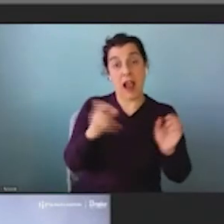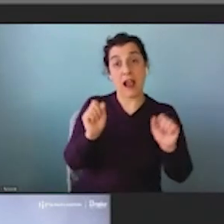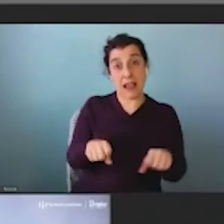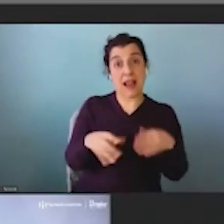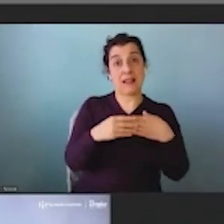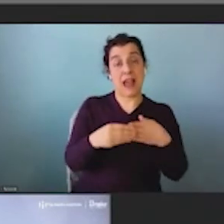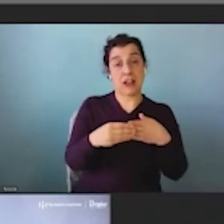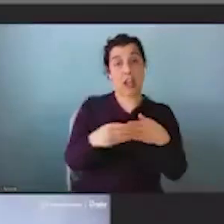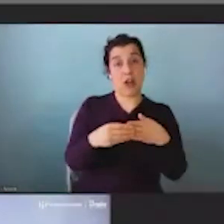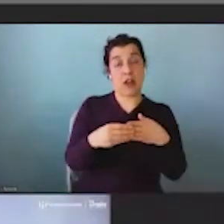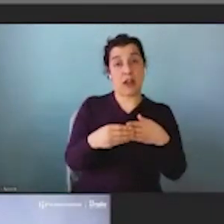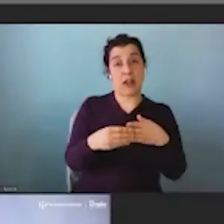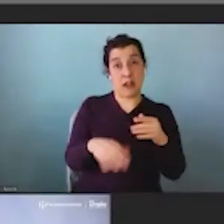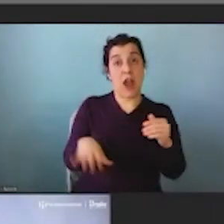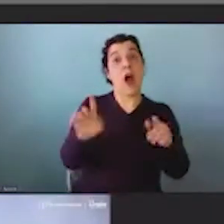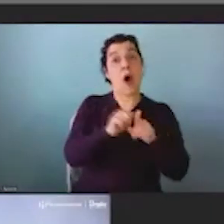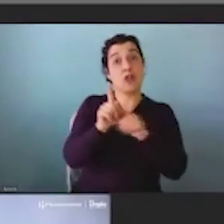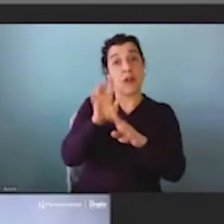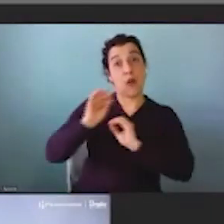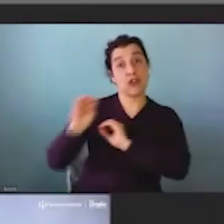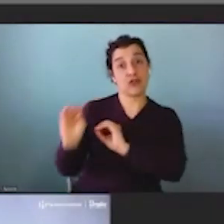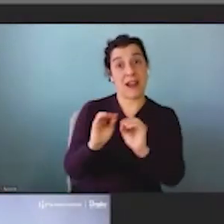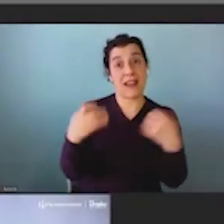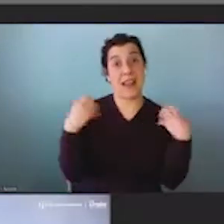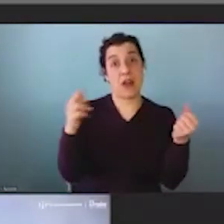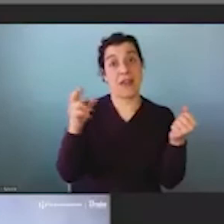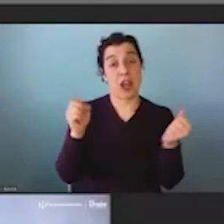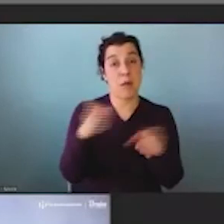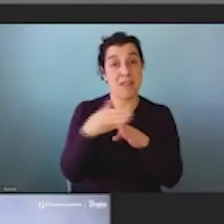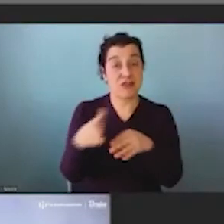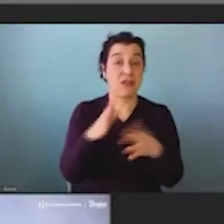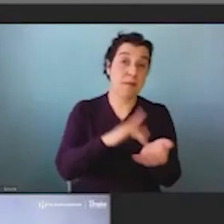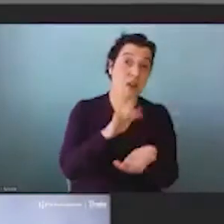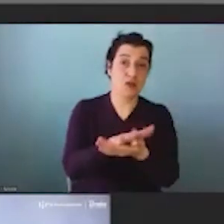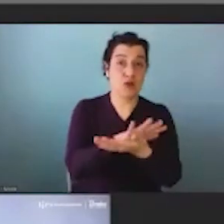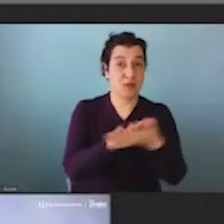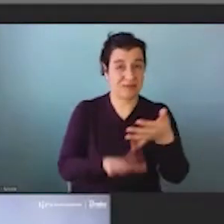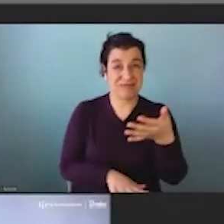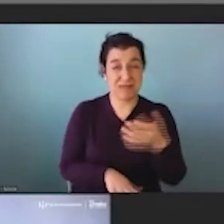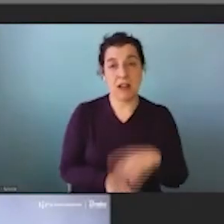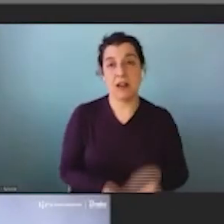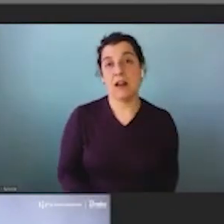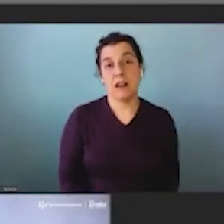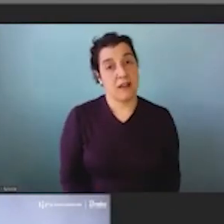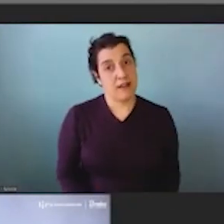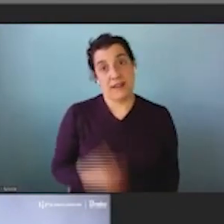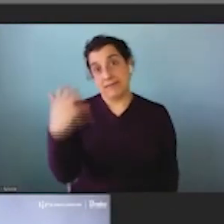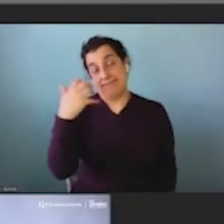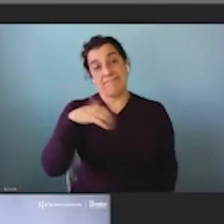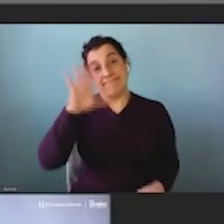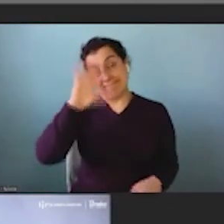They could help with training and training of healthcare professionals in medical schools and many other things. So, you know, it's a long answer,